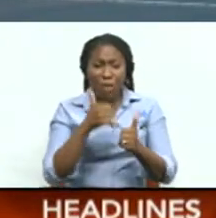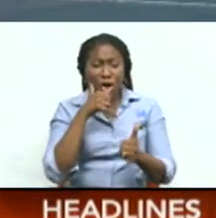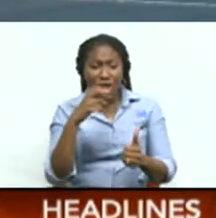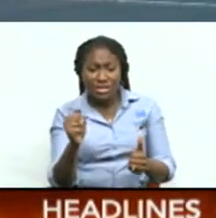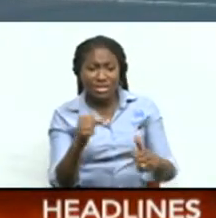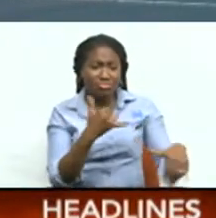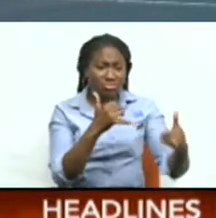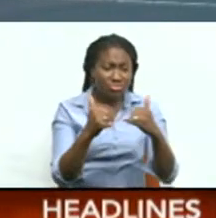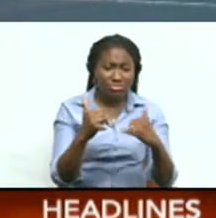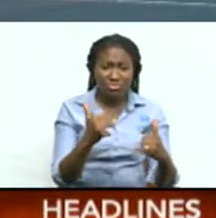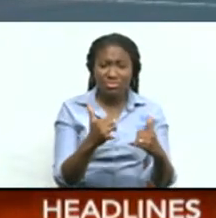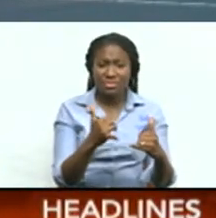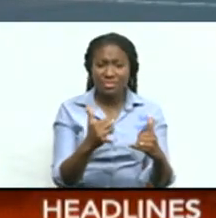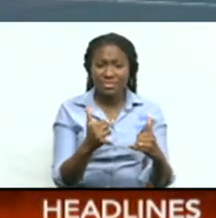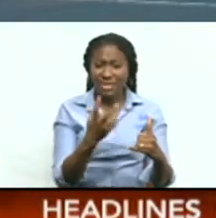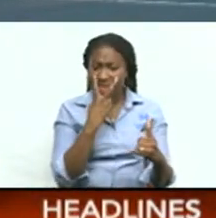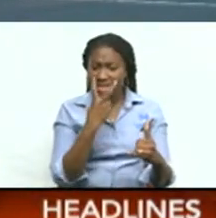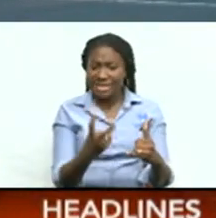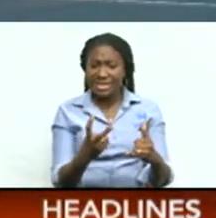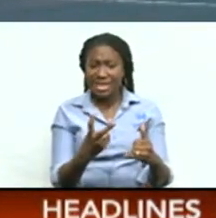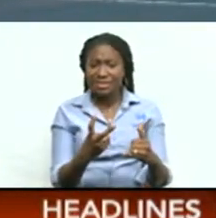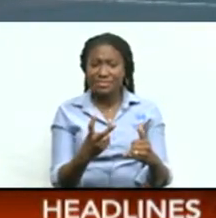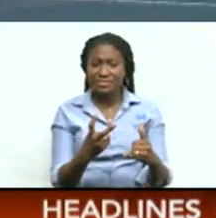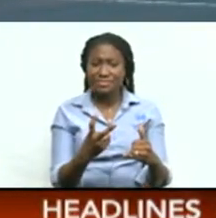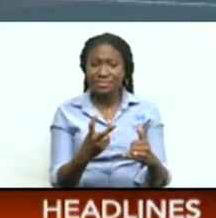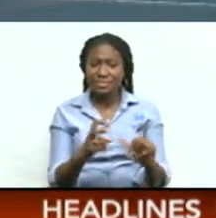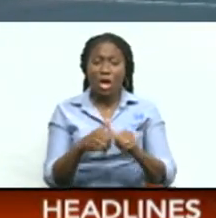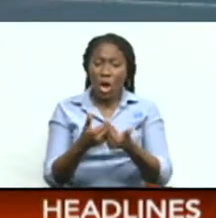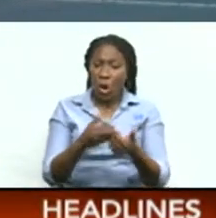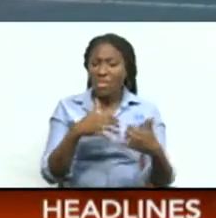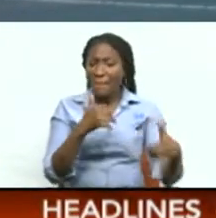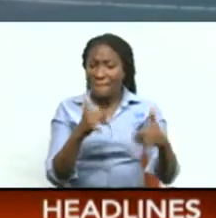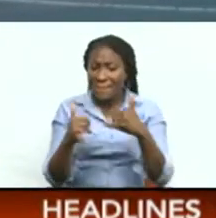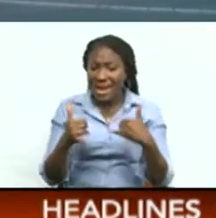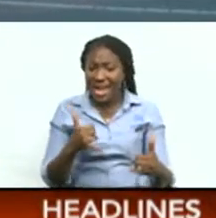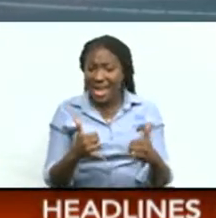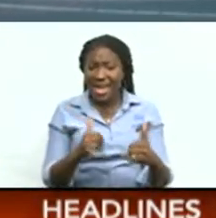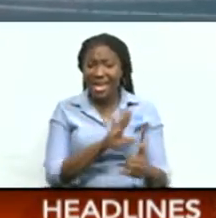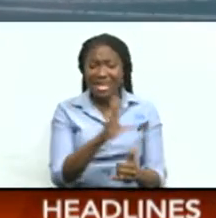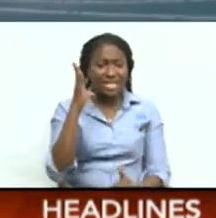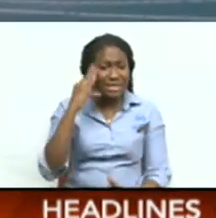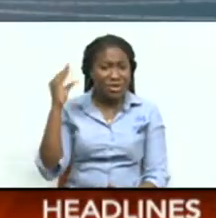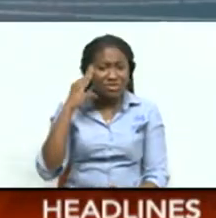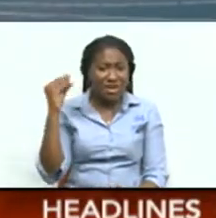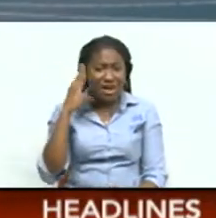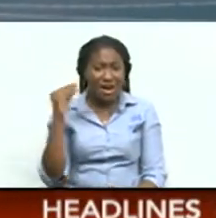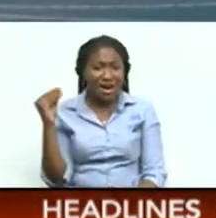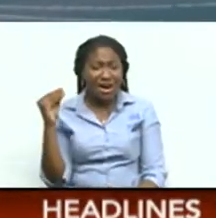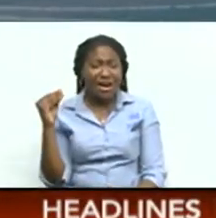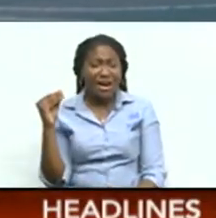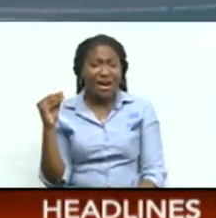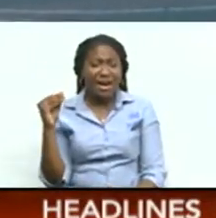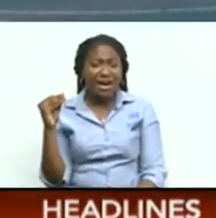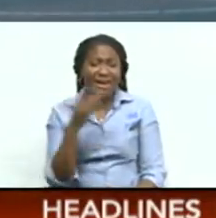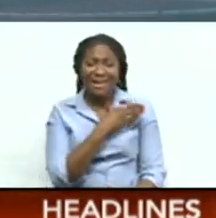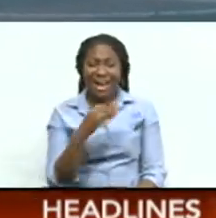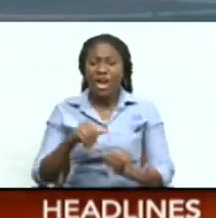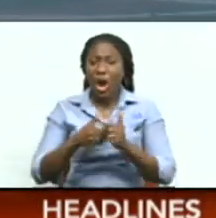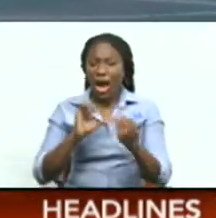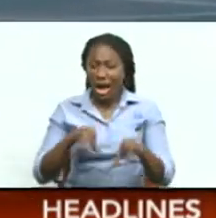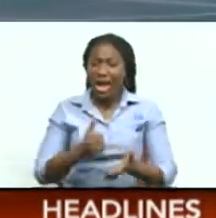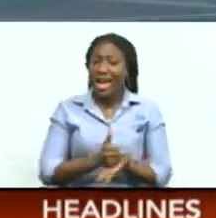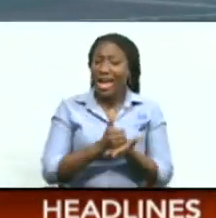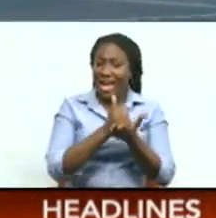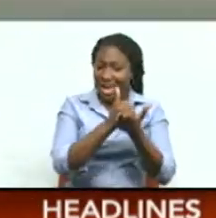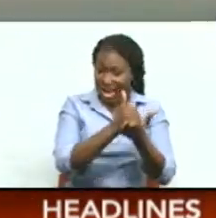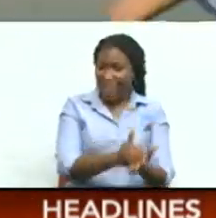To see how they play What experience they have And how I could help them get